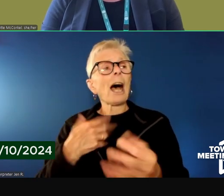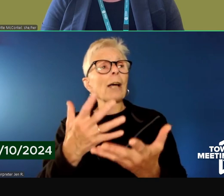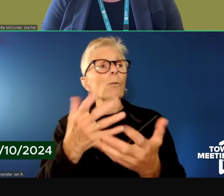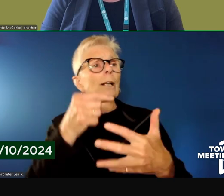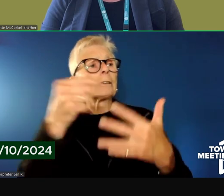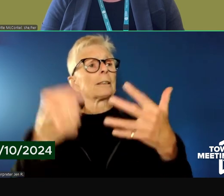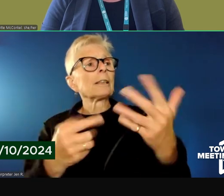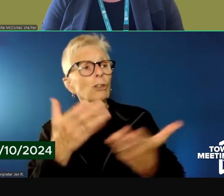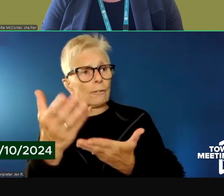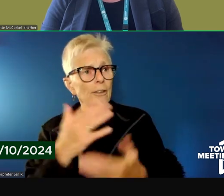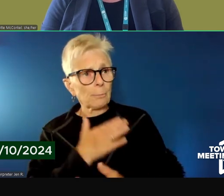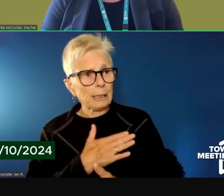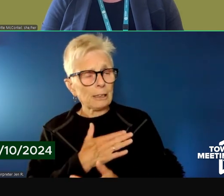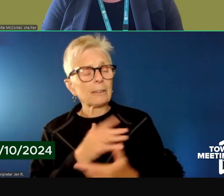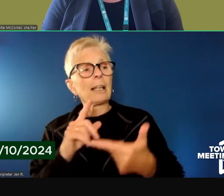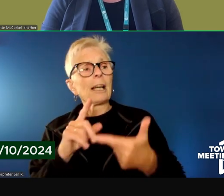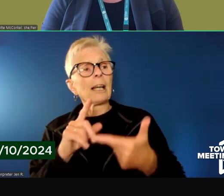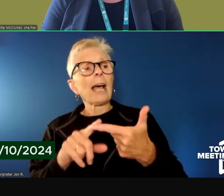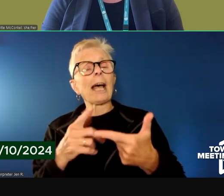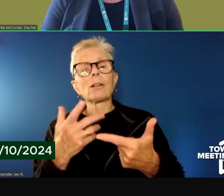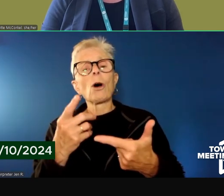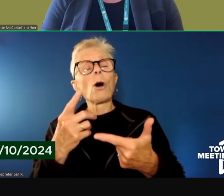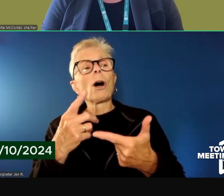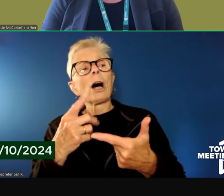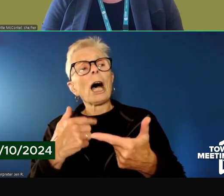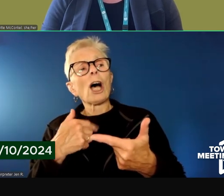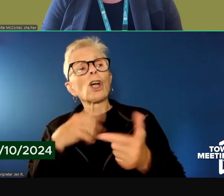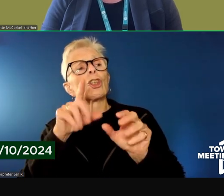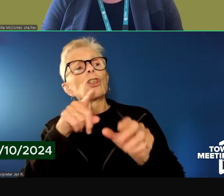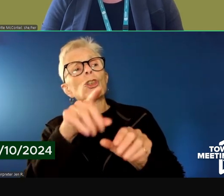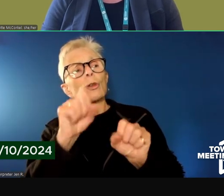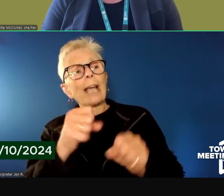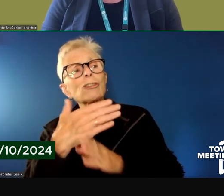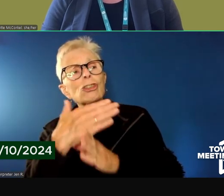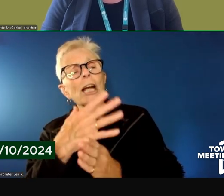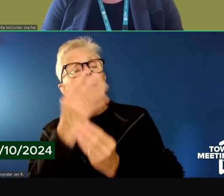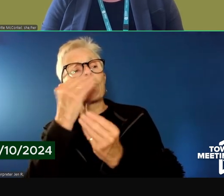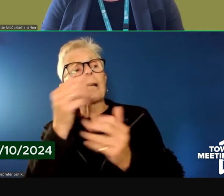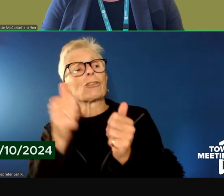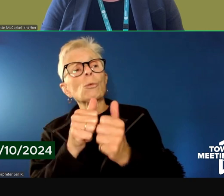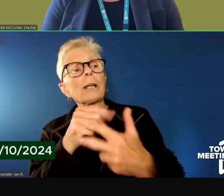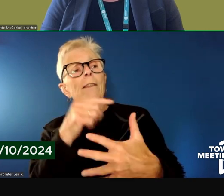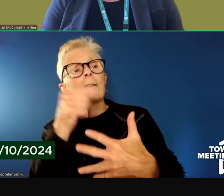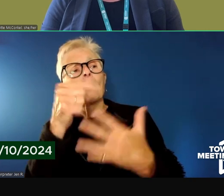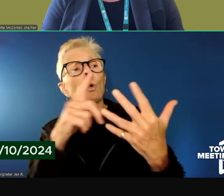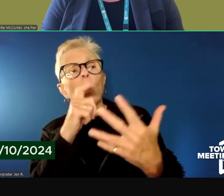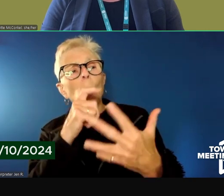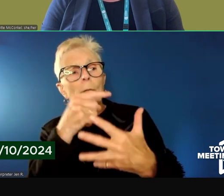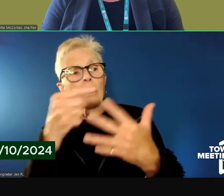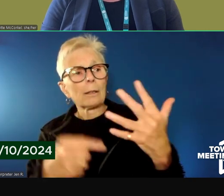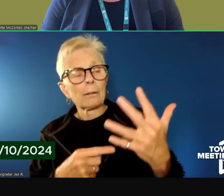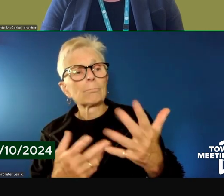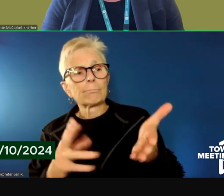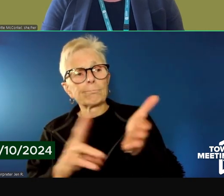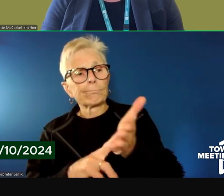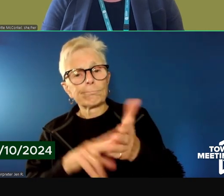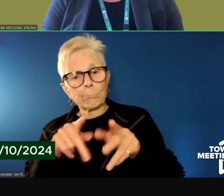and what communication is allowed between the partners so that